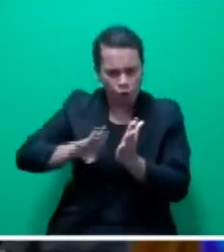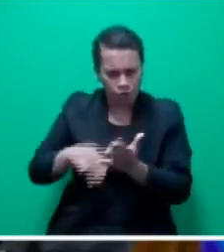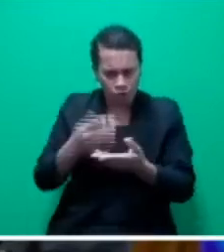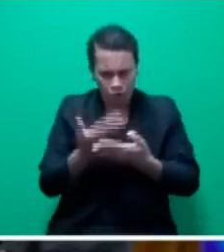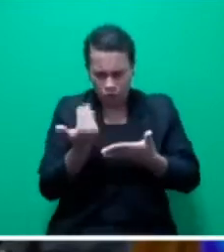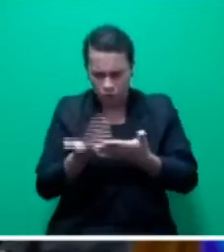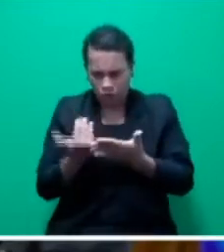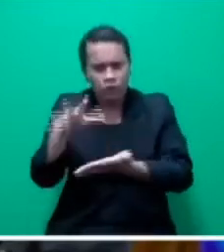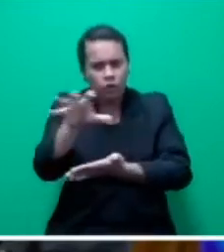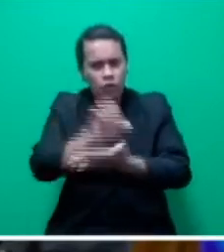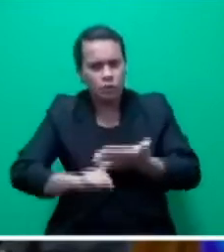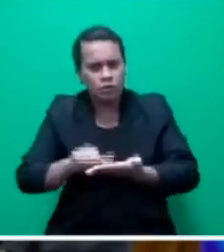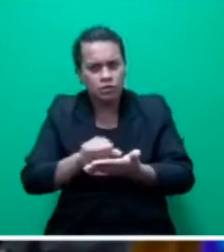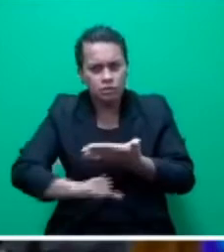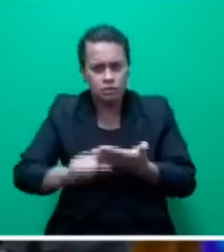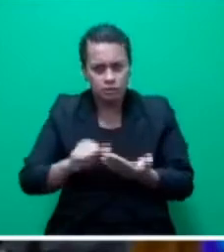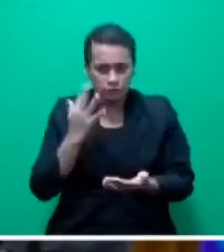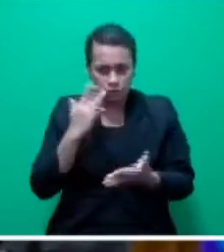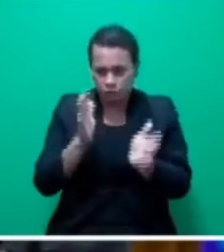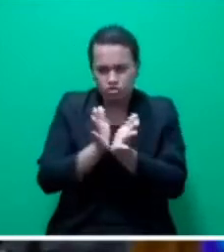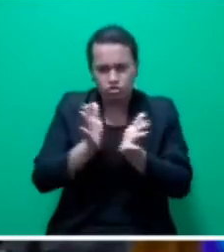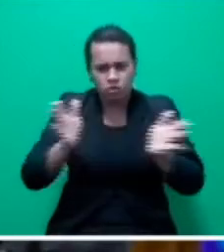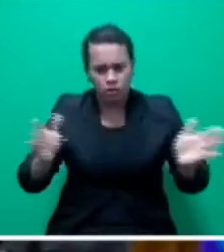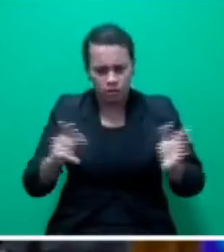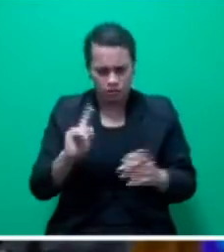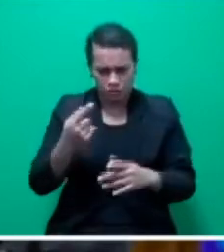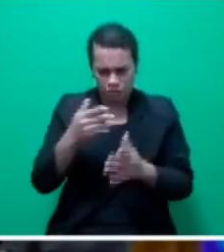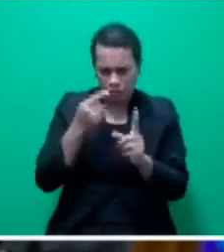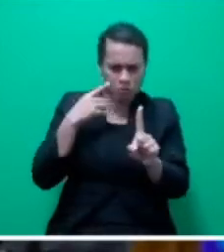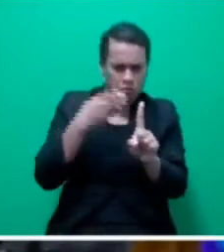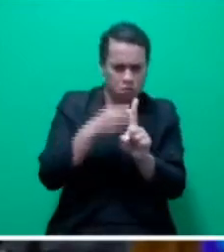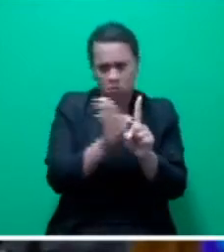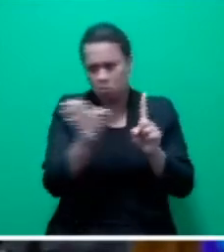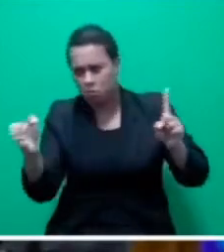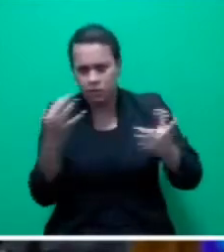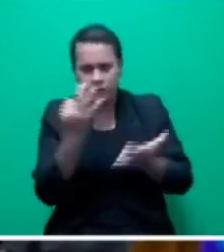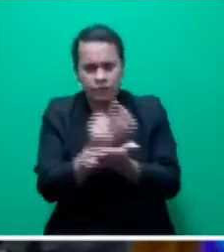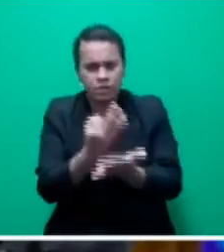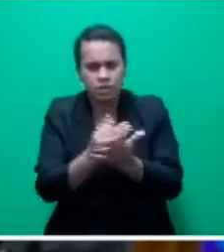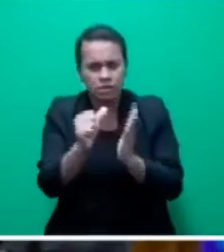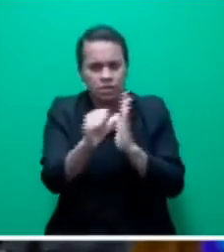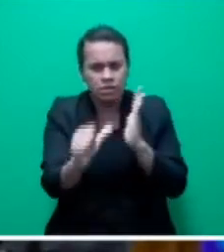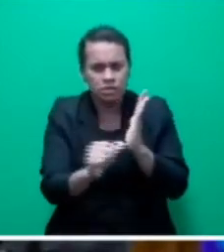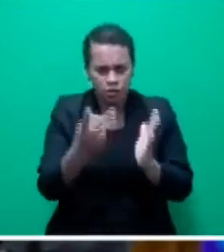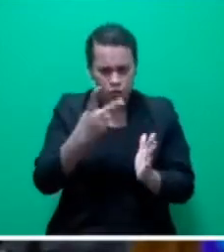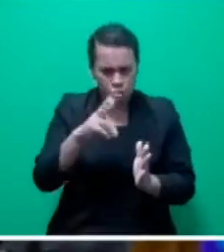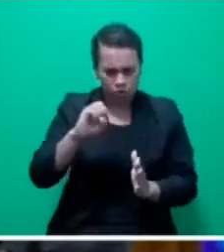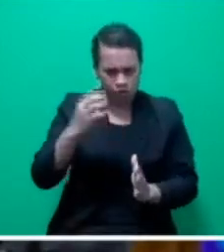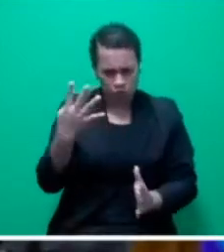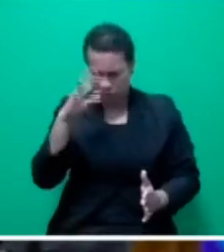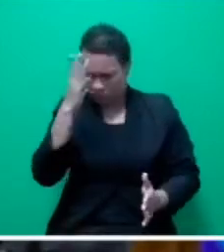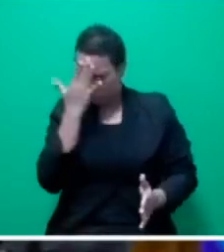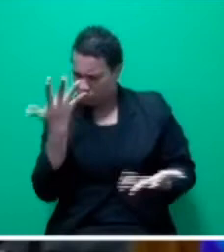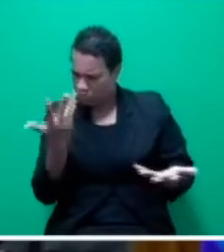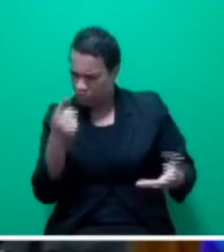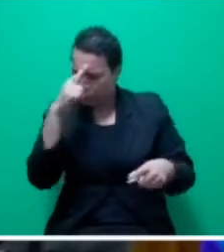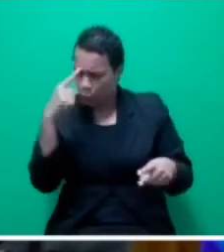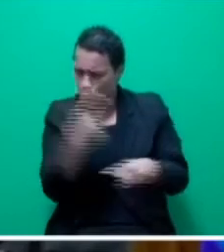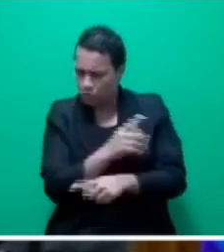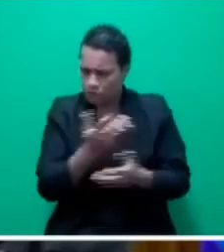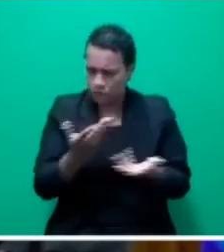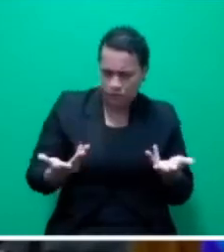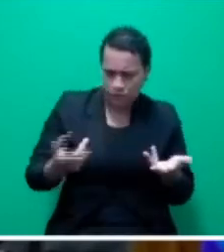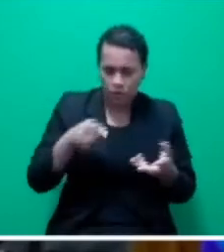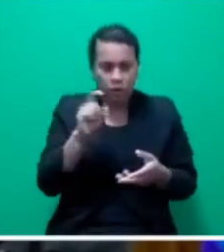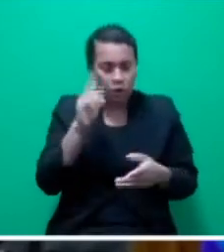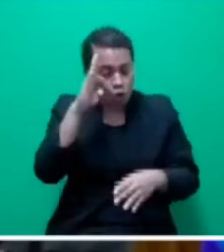general reference to Financial Management Act 2004. I hope that the waiver of procurement for Corvus was not repeated,